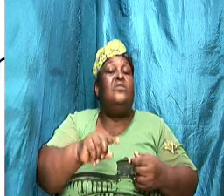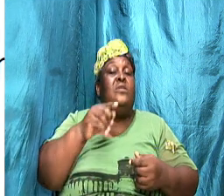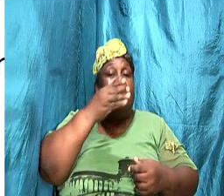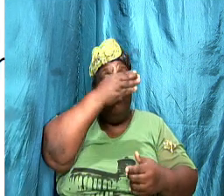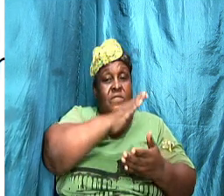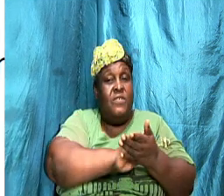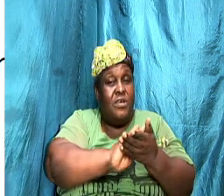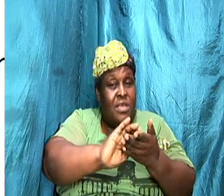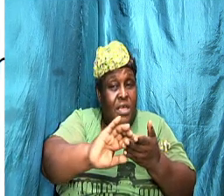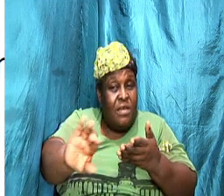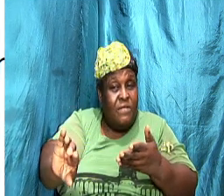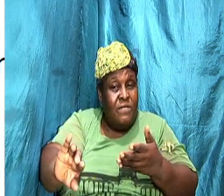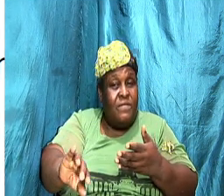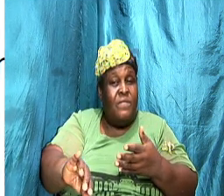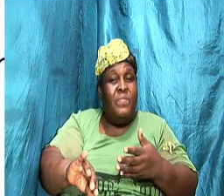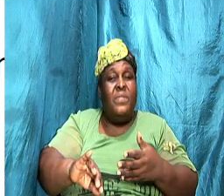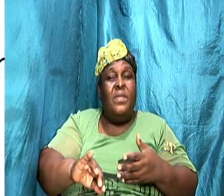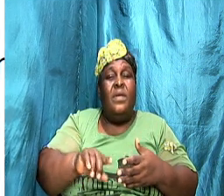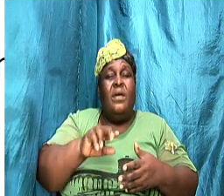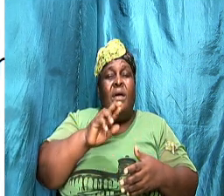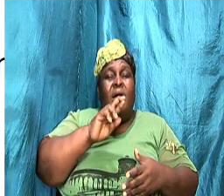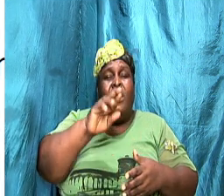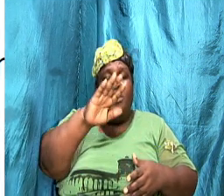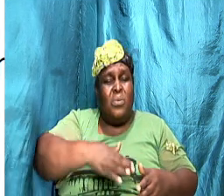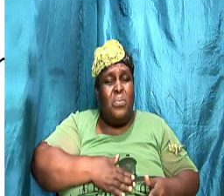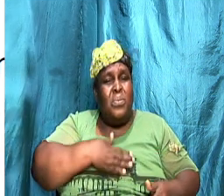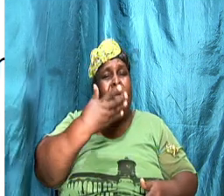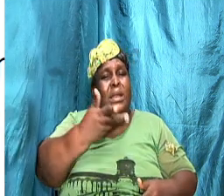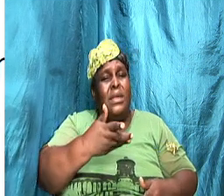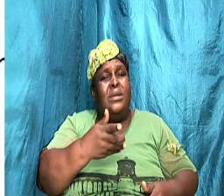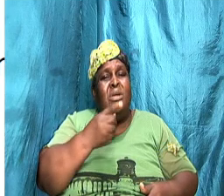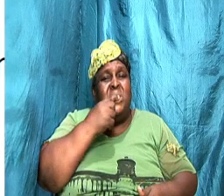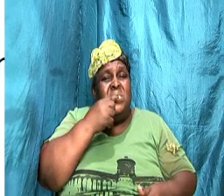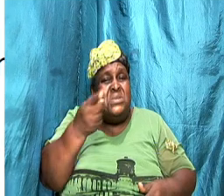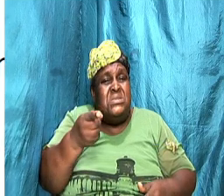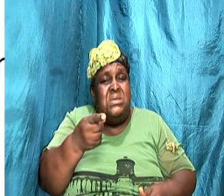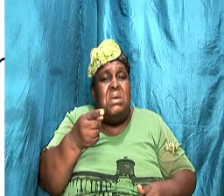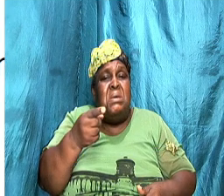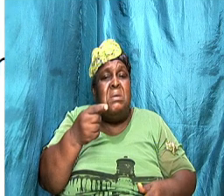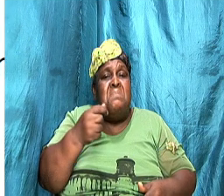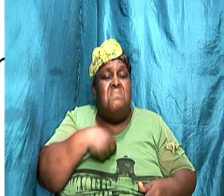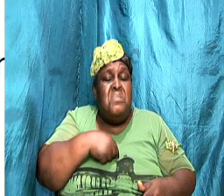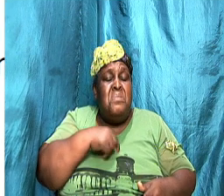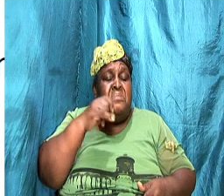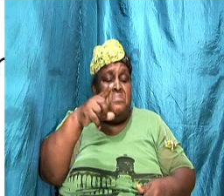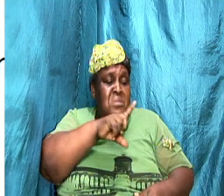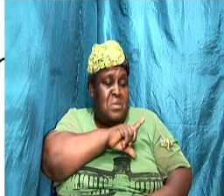are you willing to admit that look here I am the guilty party